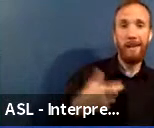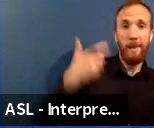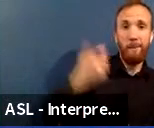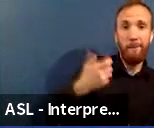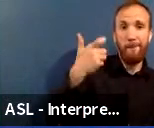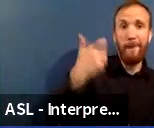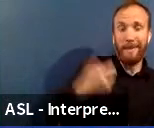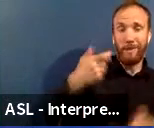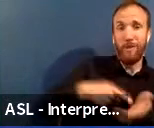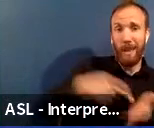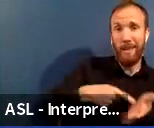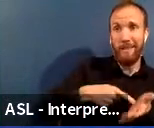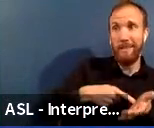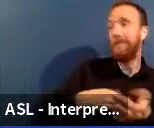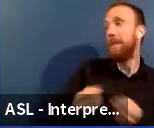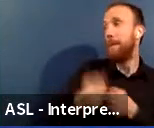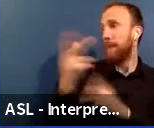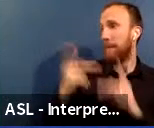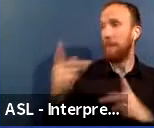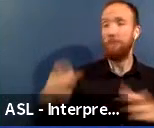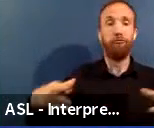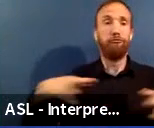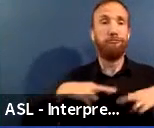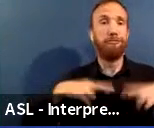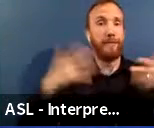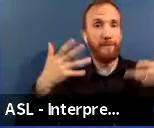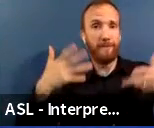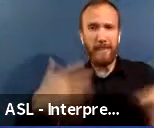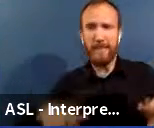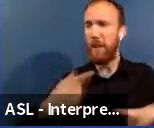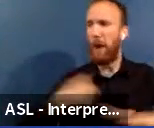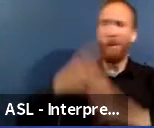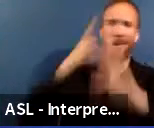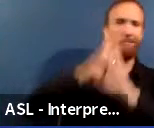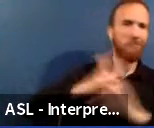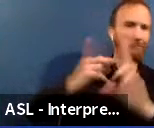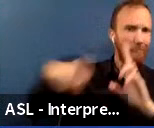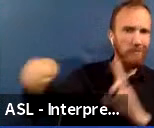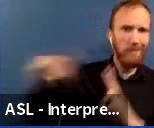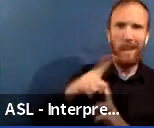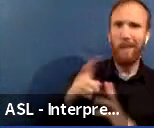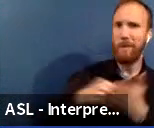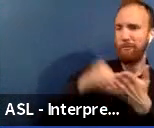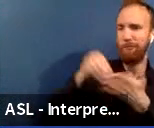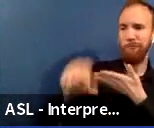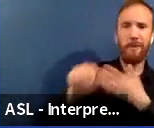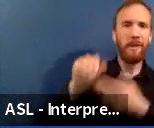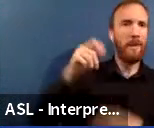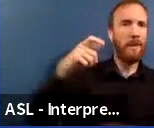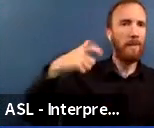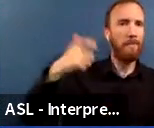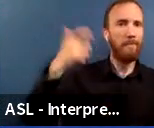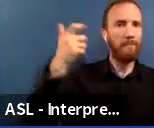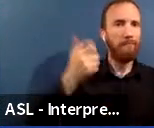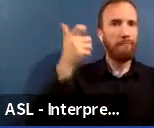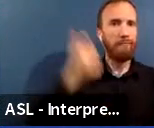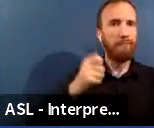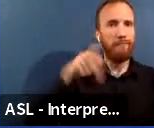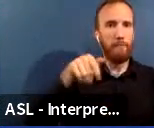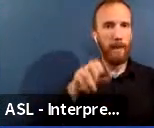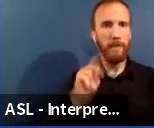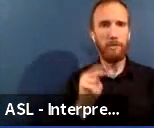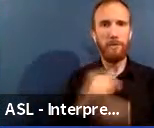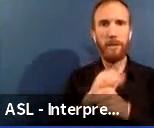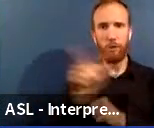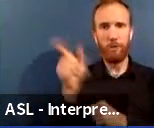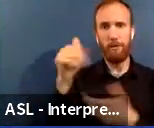those who have served in our system who have given their lives to public service and education, and it's our responsibility to make sure people have their pensions.